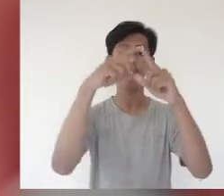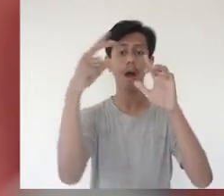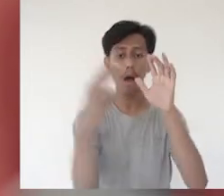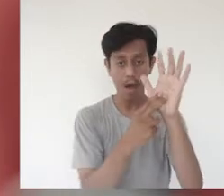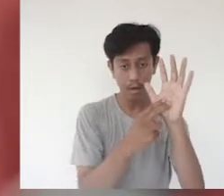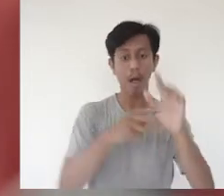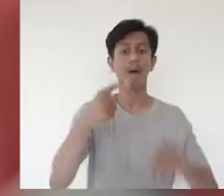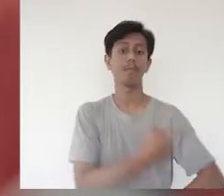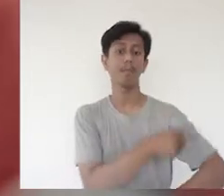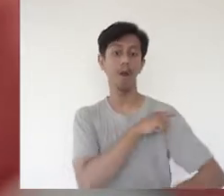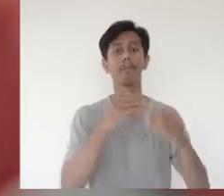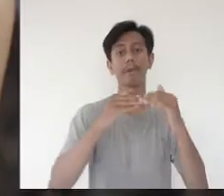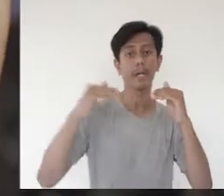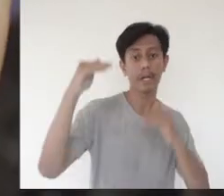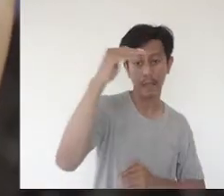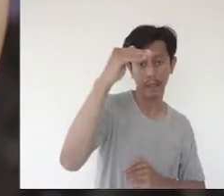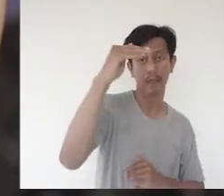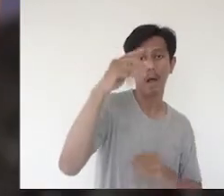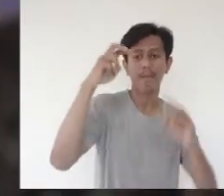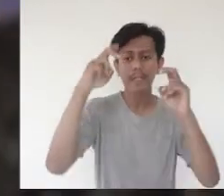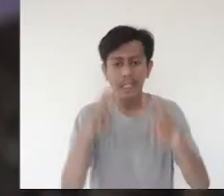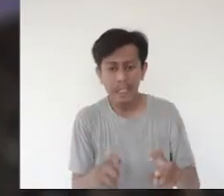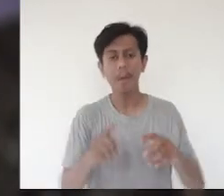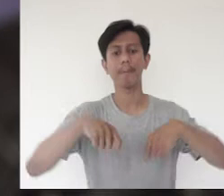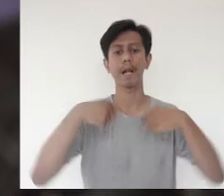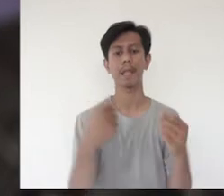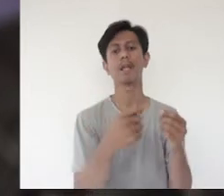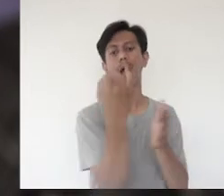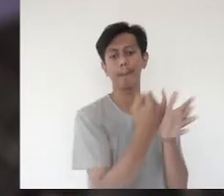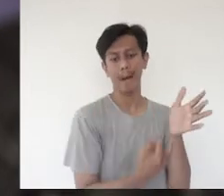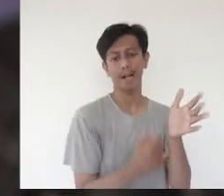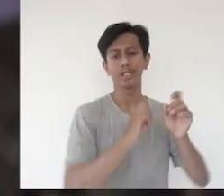sets. It also better illustrated the current conditions for persons with disability.